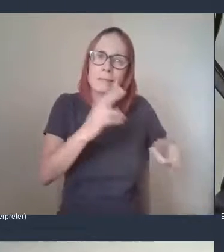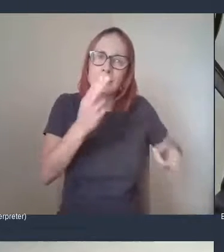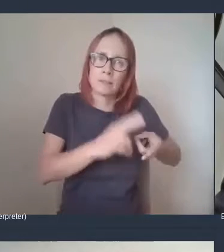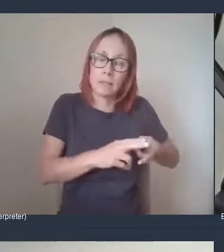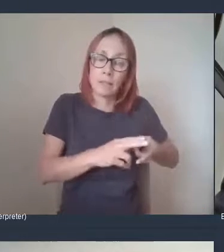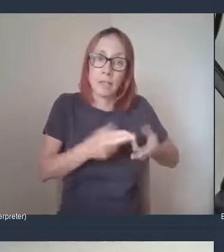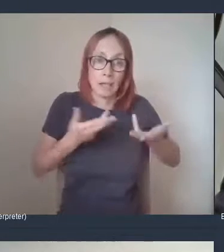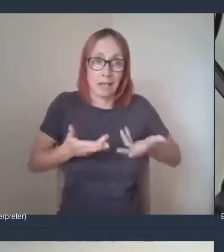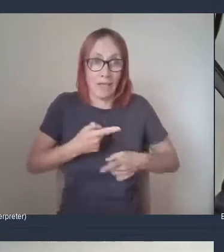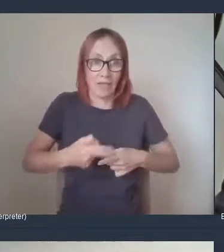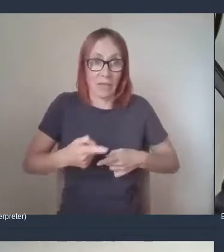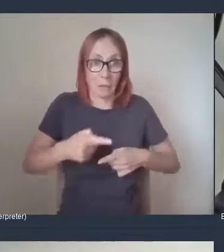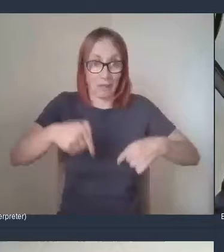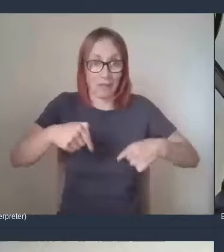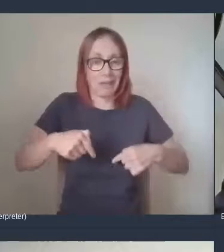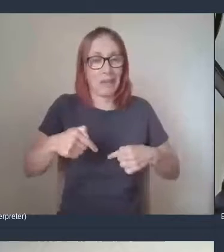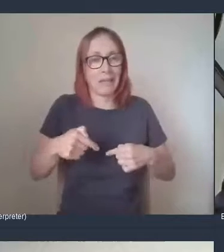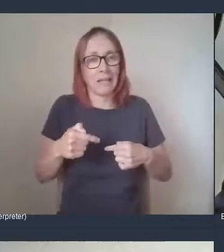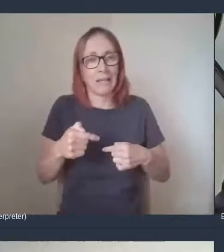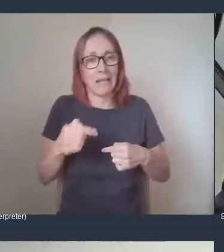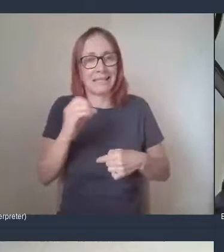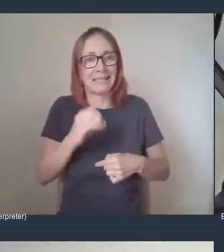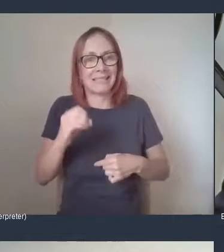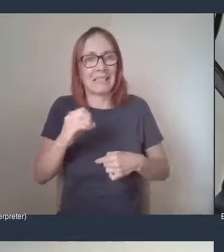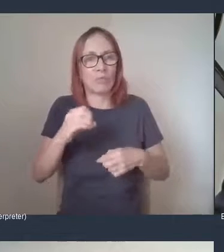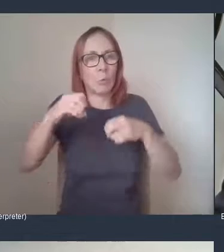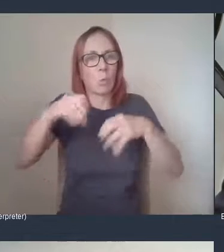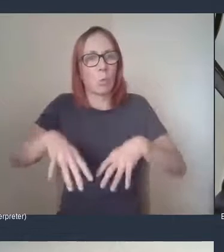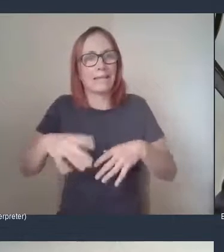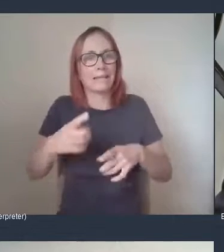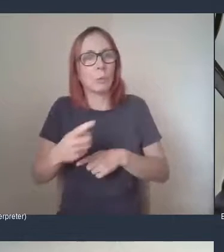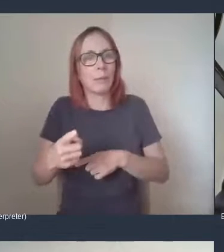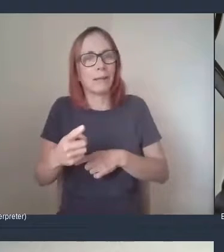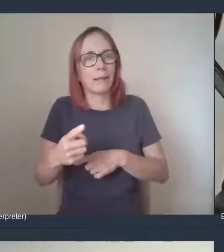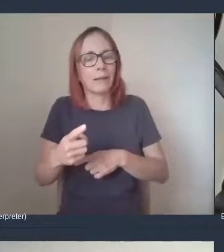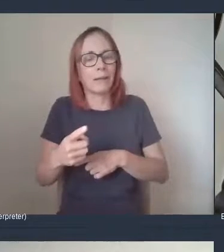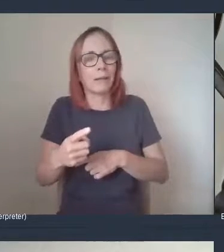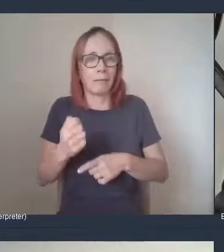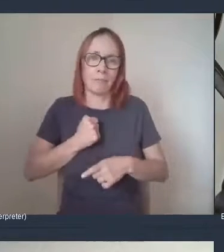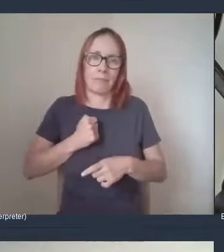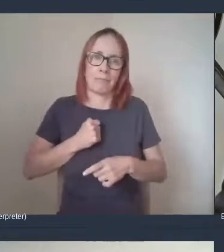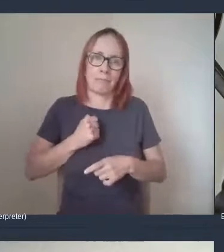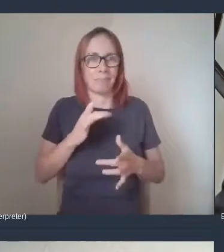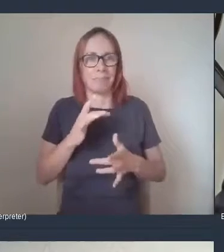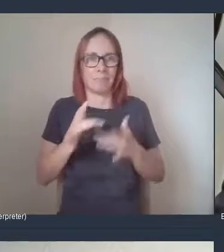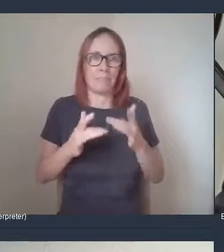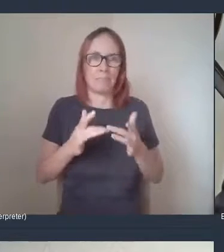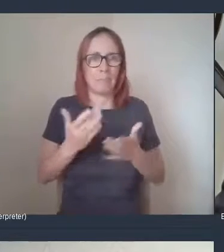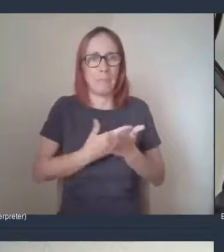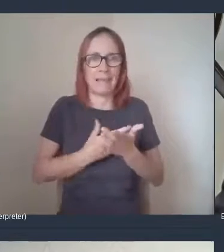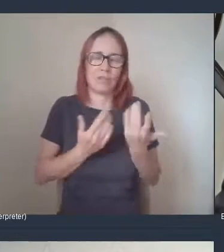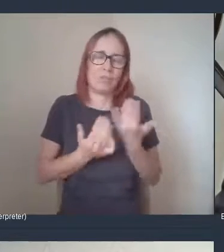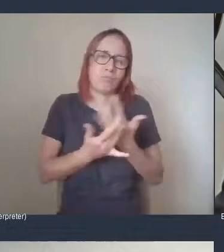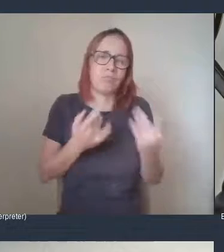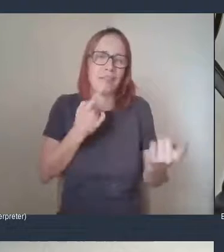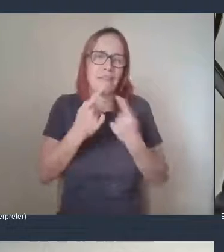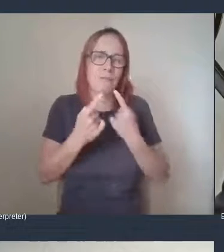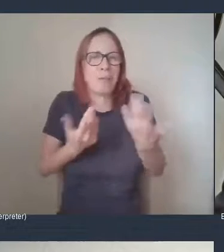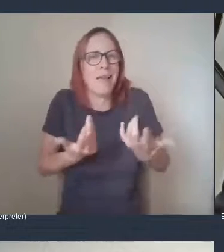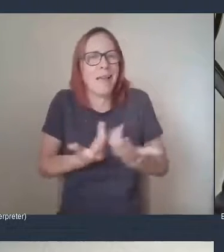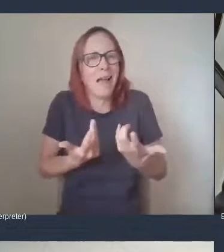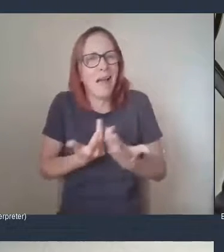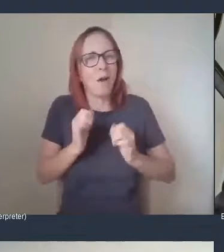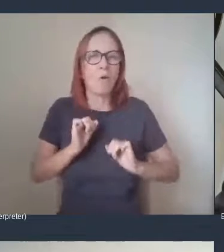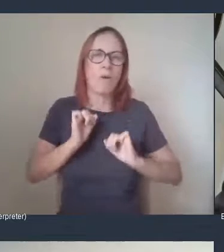week. And so on our Facebook page, you'll find lots of information on helping reduce your food waste. But not just about